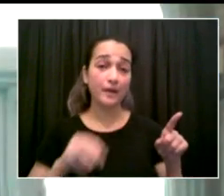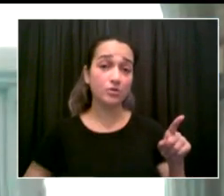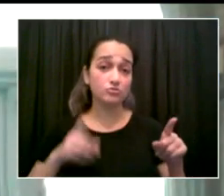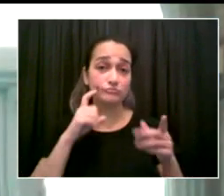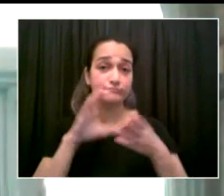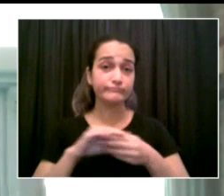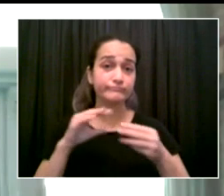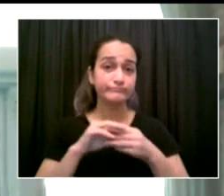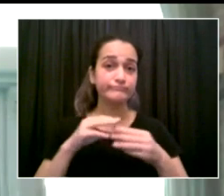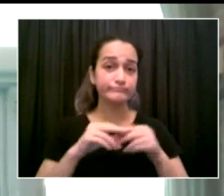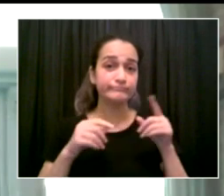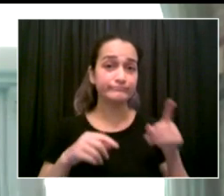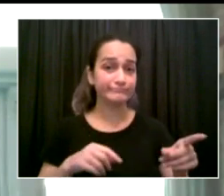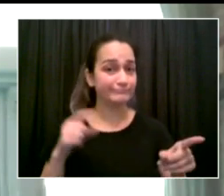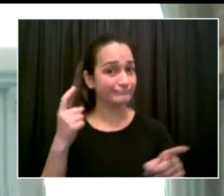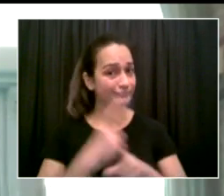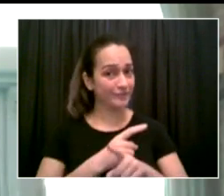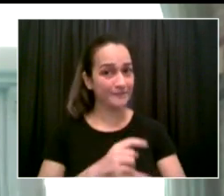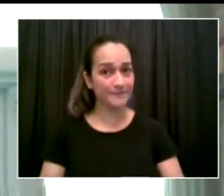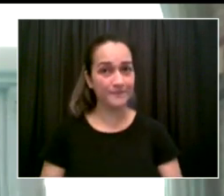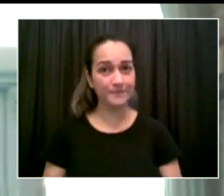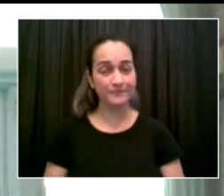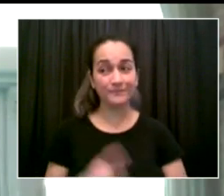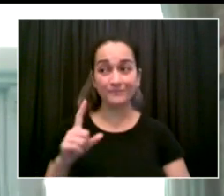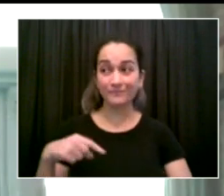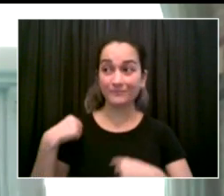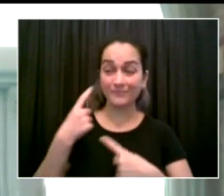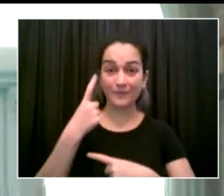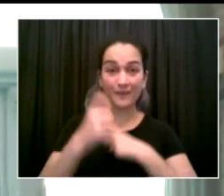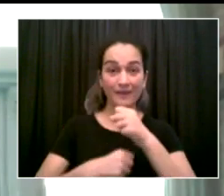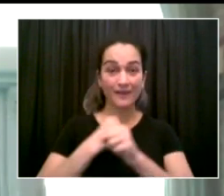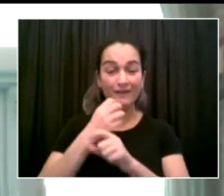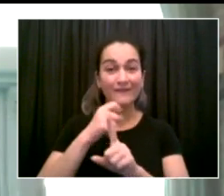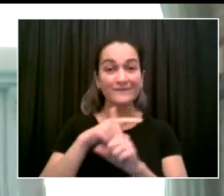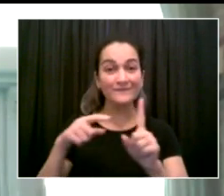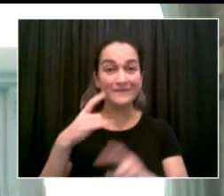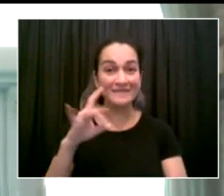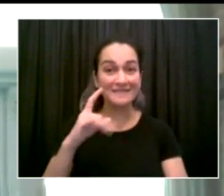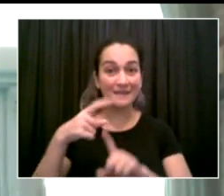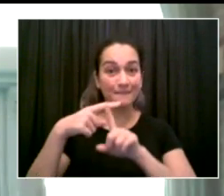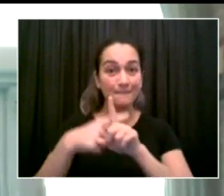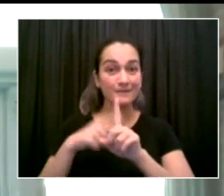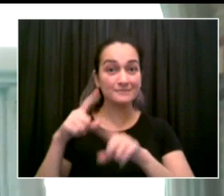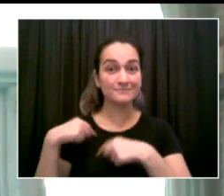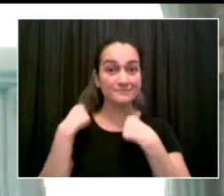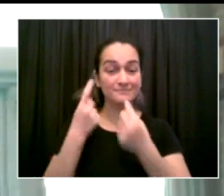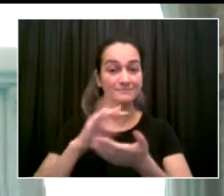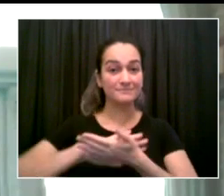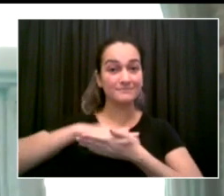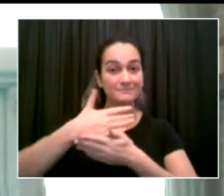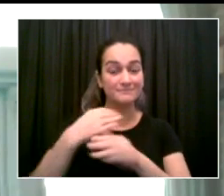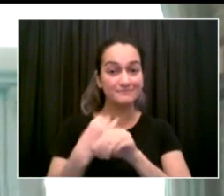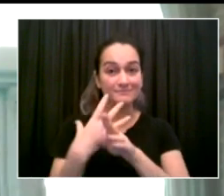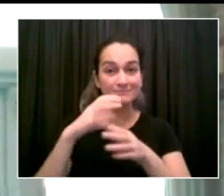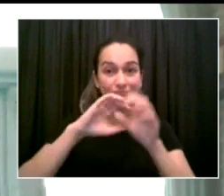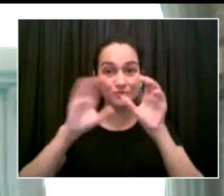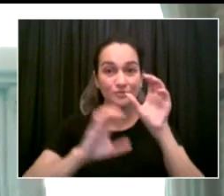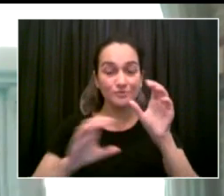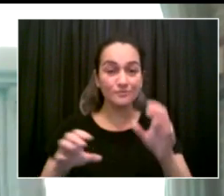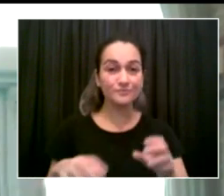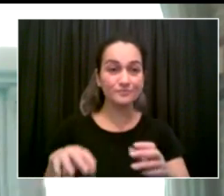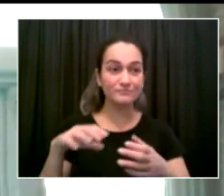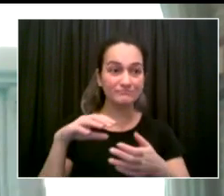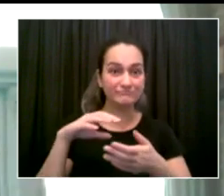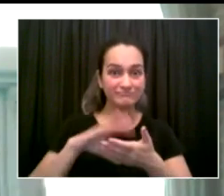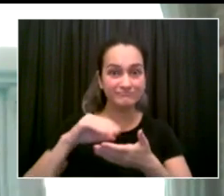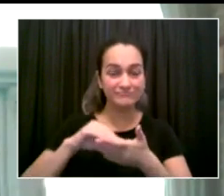muscle, and so we look forward to the ways that we now know as a system how to pivot should we need to. But we also have additional